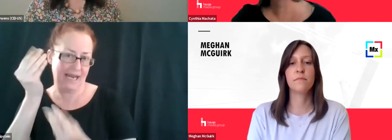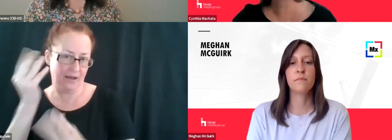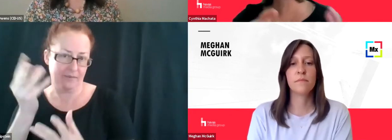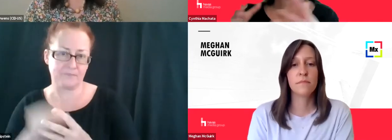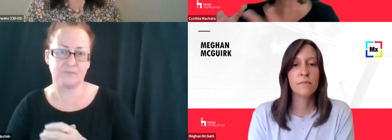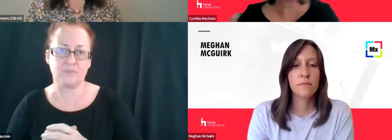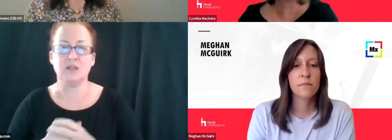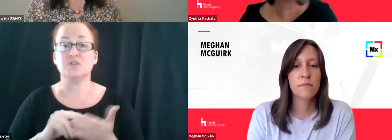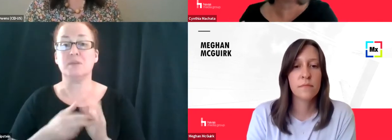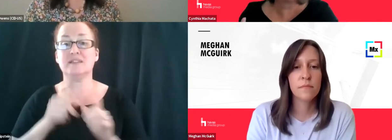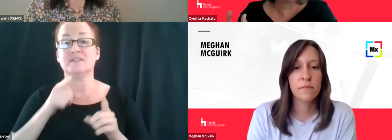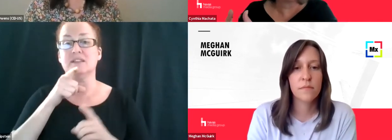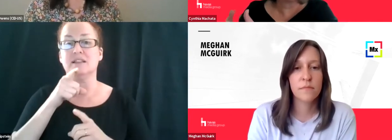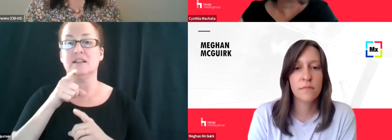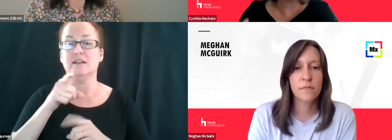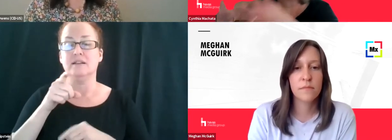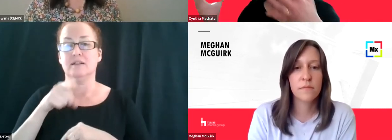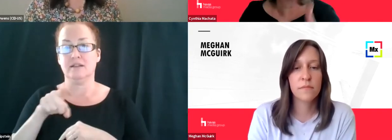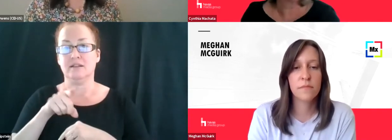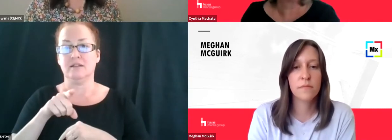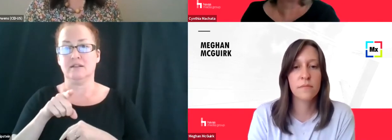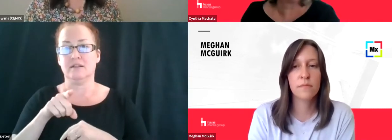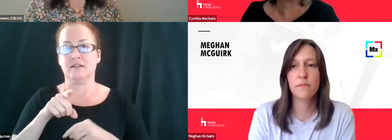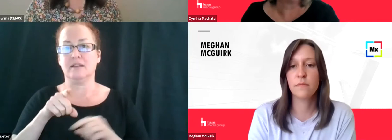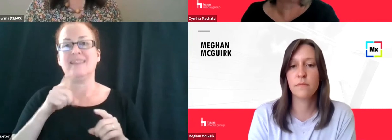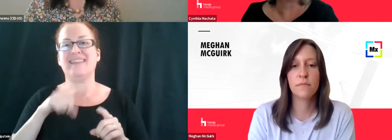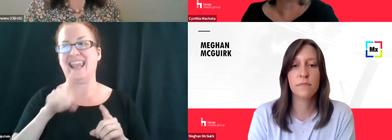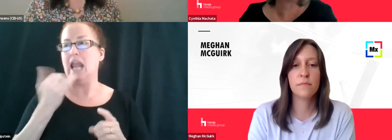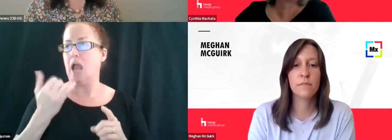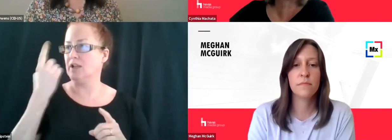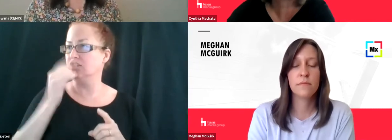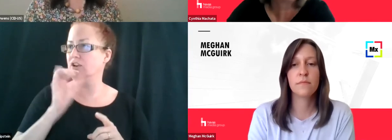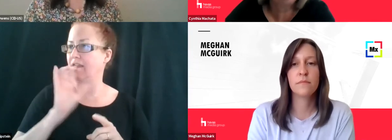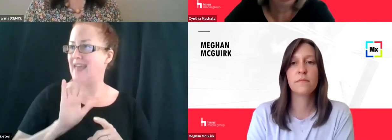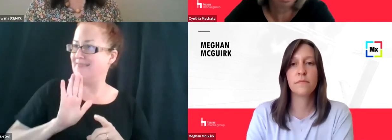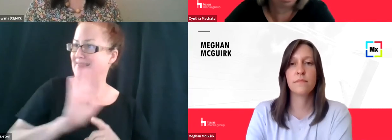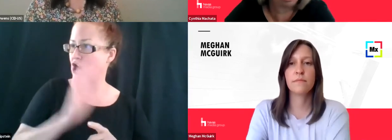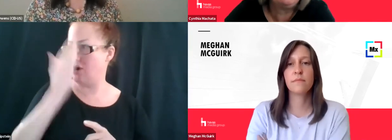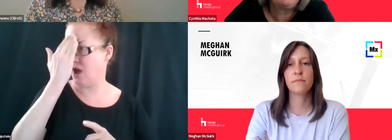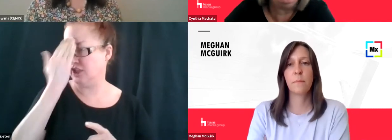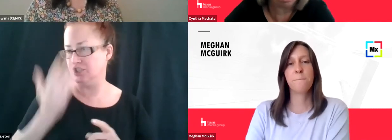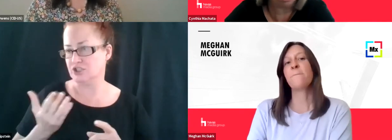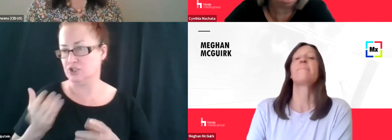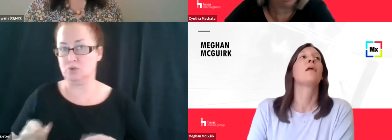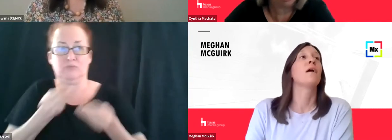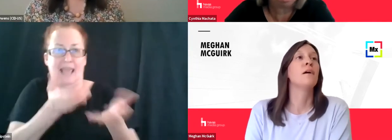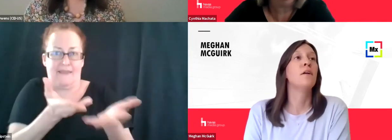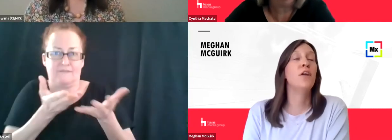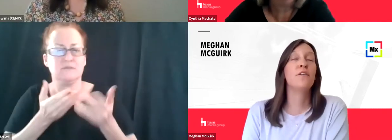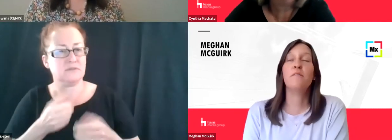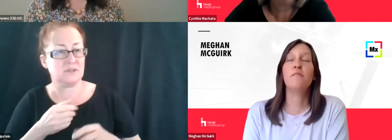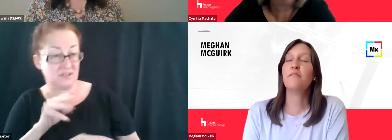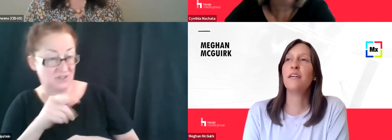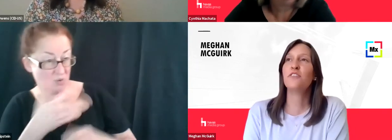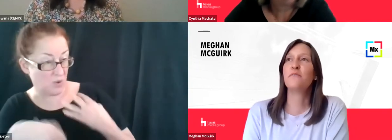and is now part of, of what they would consider their data knowledge. I don't know if you'd add anything to that, Megan.